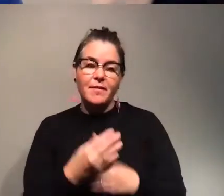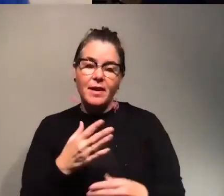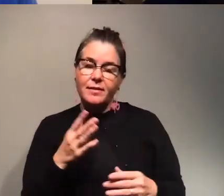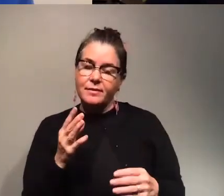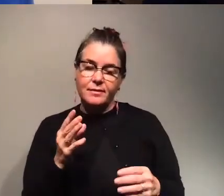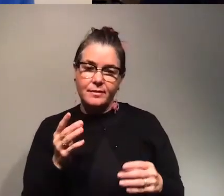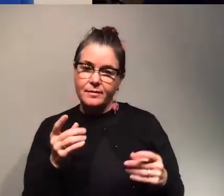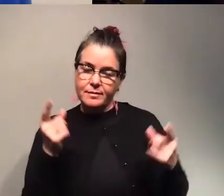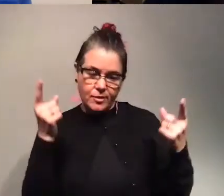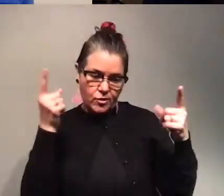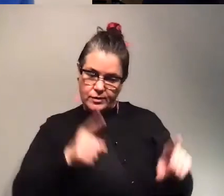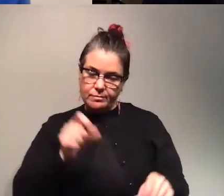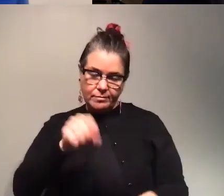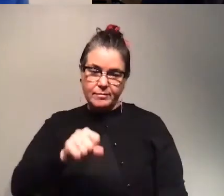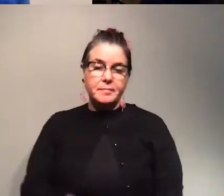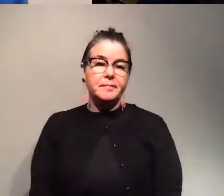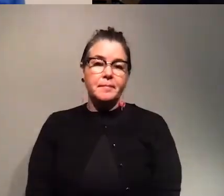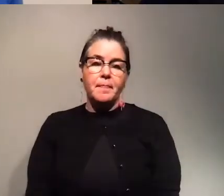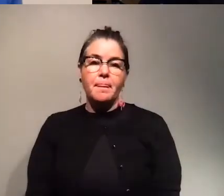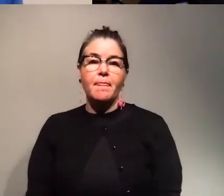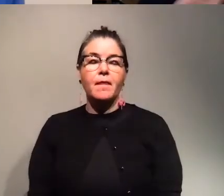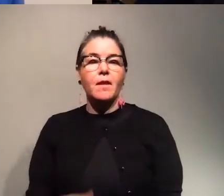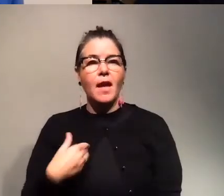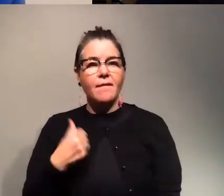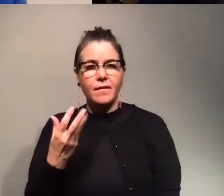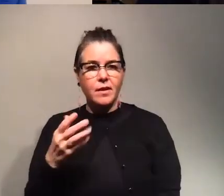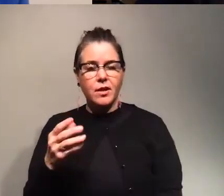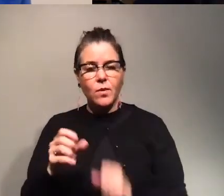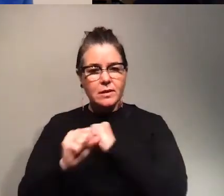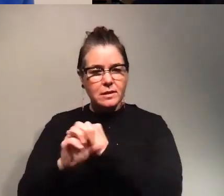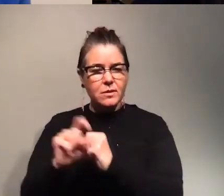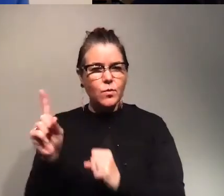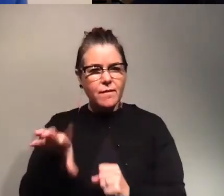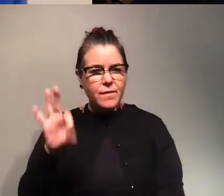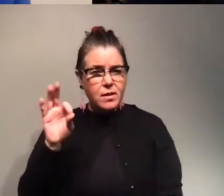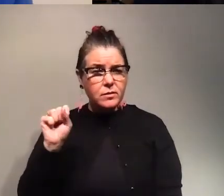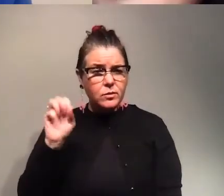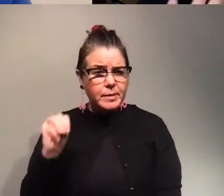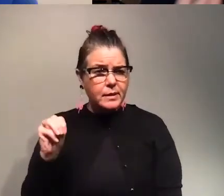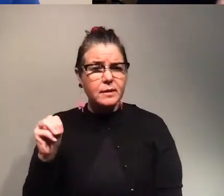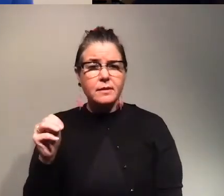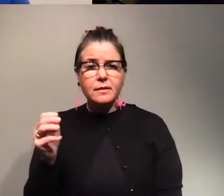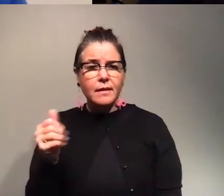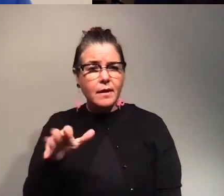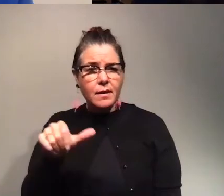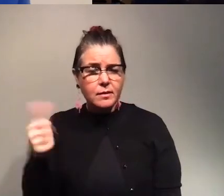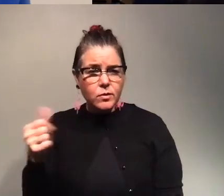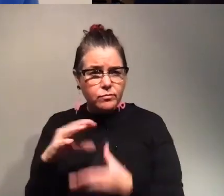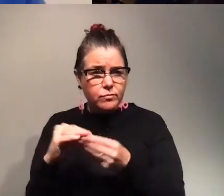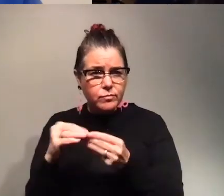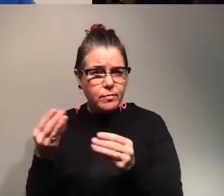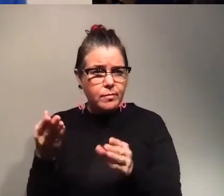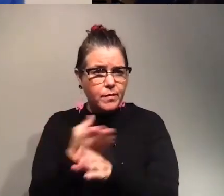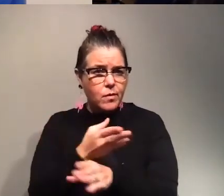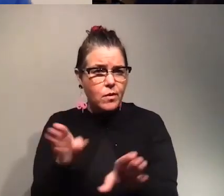co-assign that's awesome um do you have anything that you'd like to plug places that we can find you on social media anything else you'd like to say before you wrap up